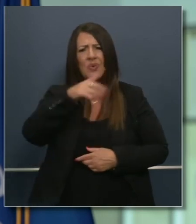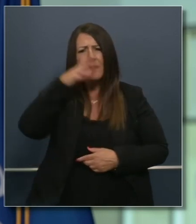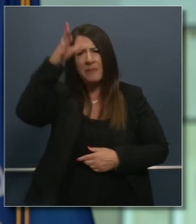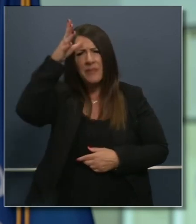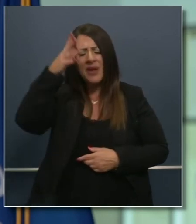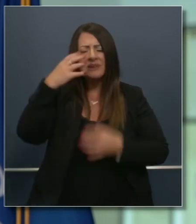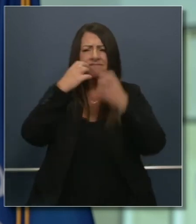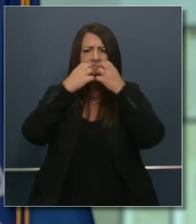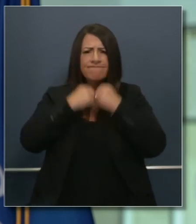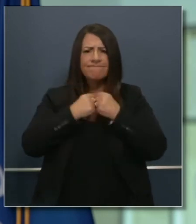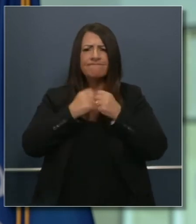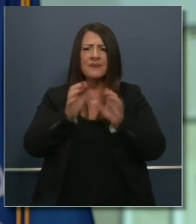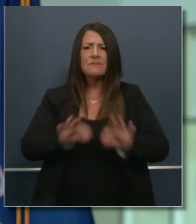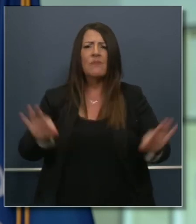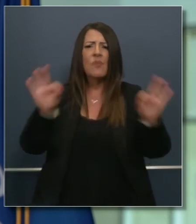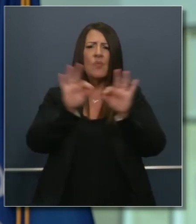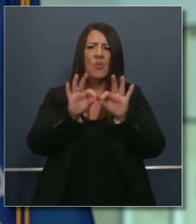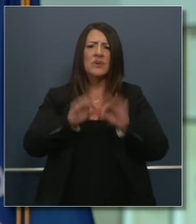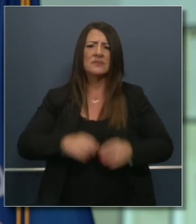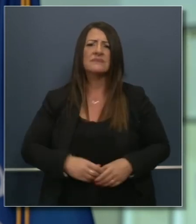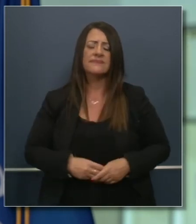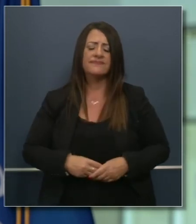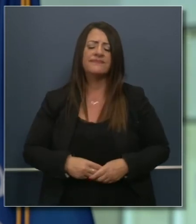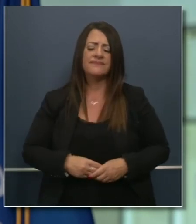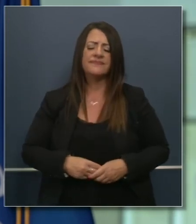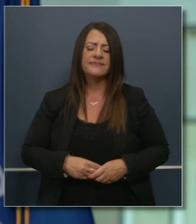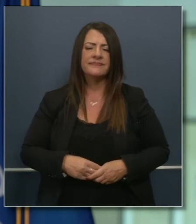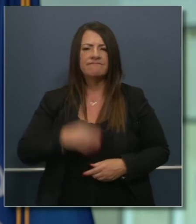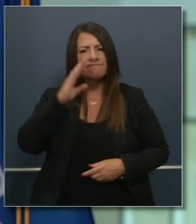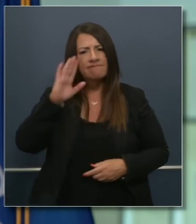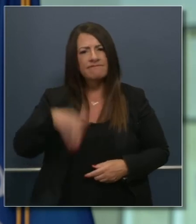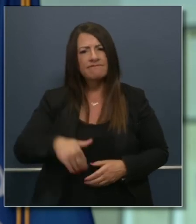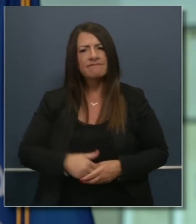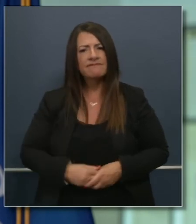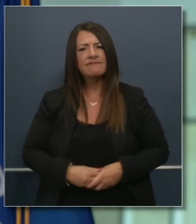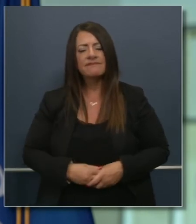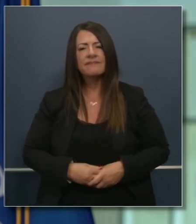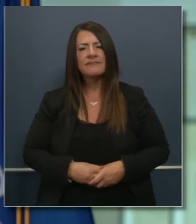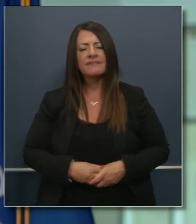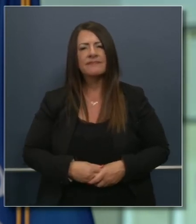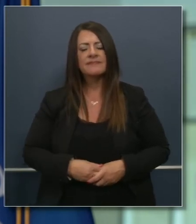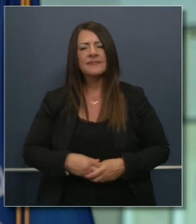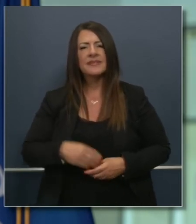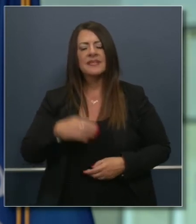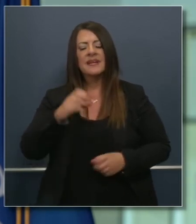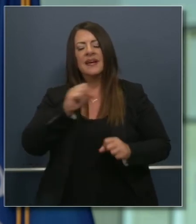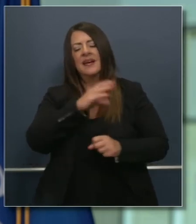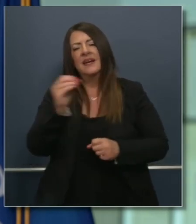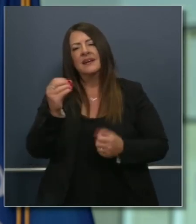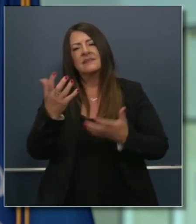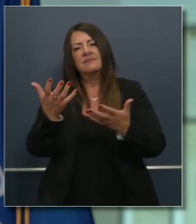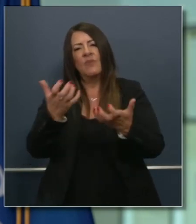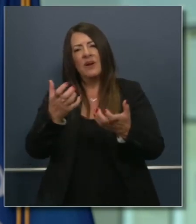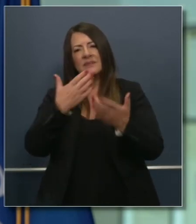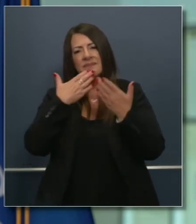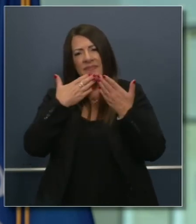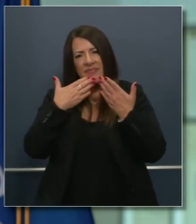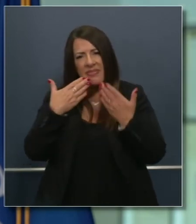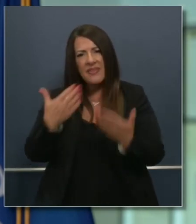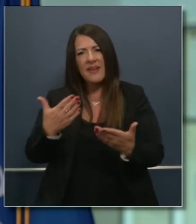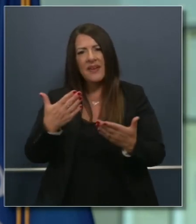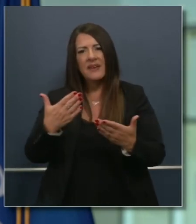California than the subject matter that brings us to this hour. And I also want to just, again, thank